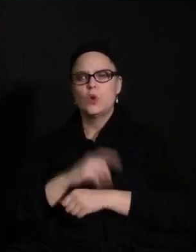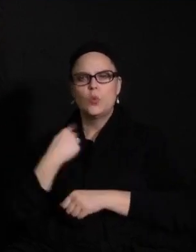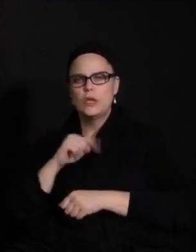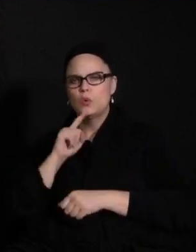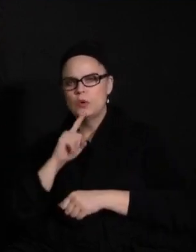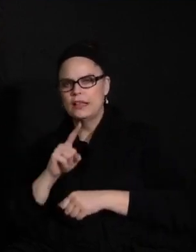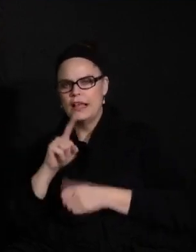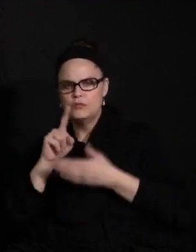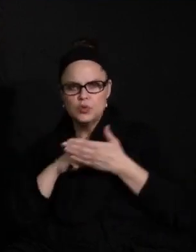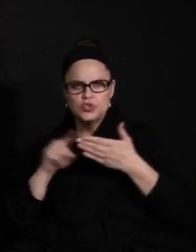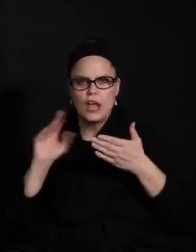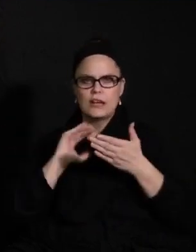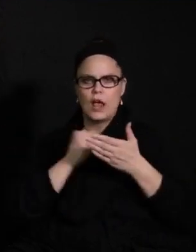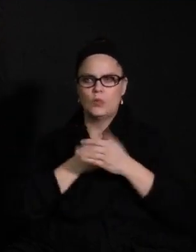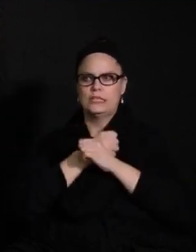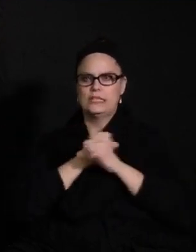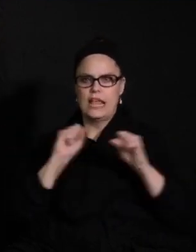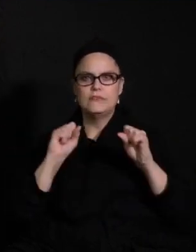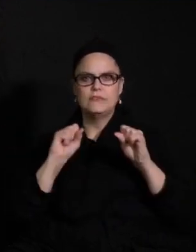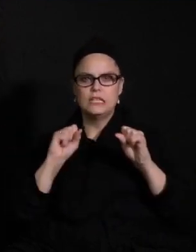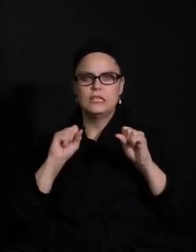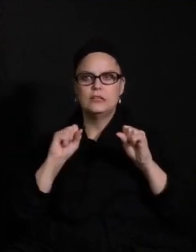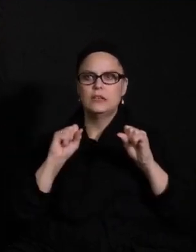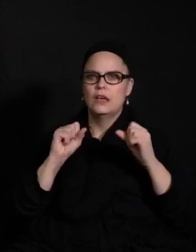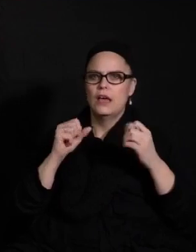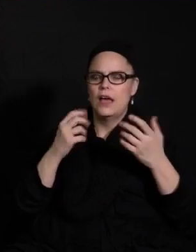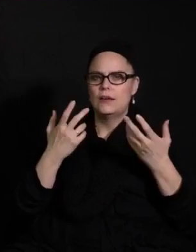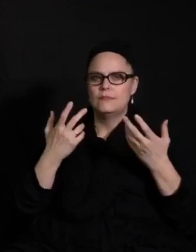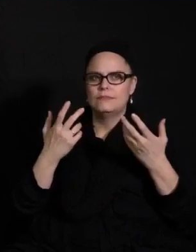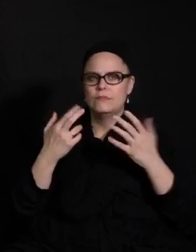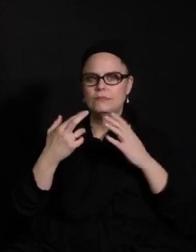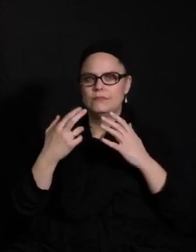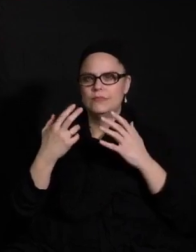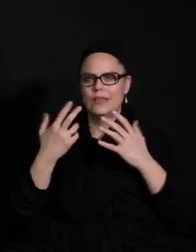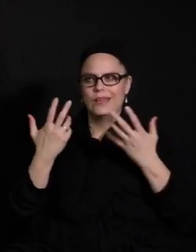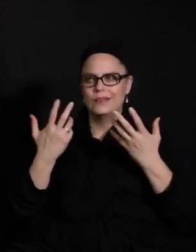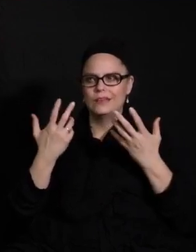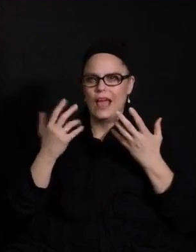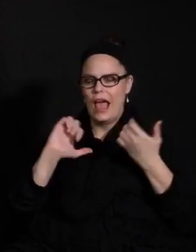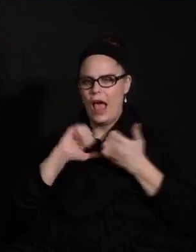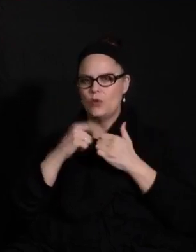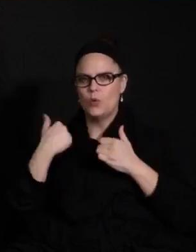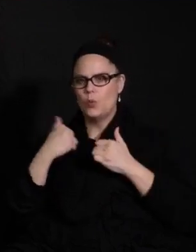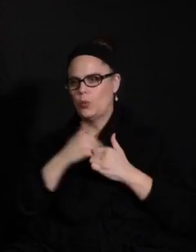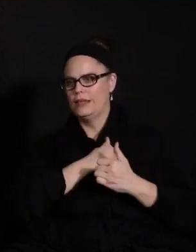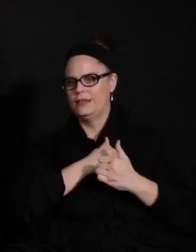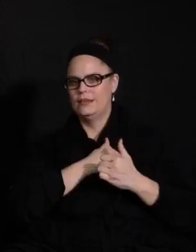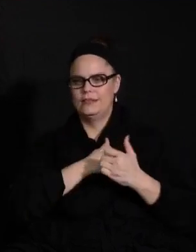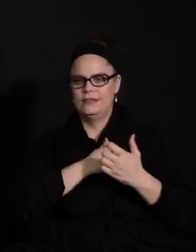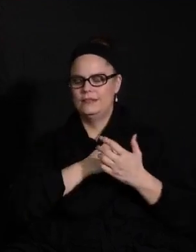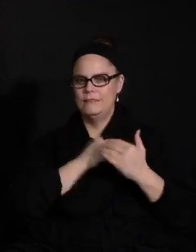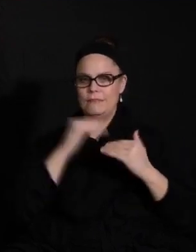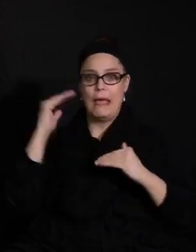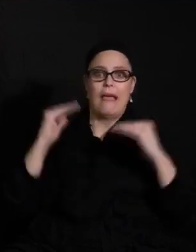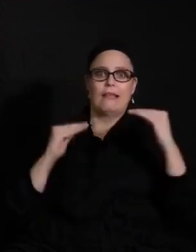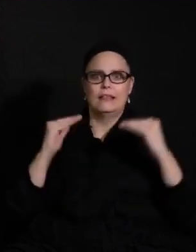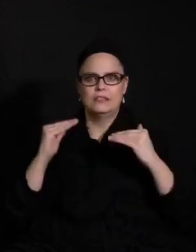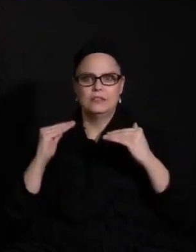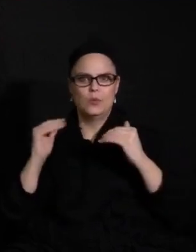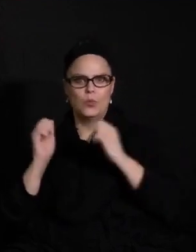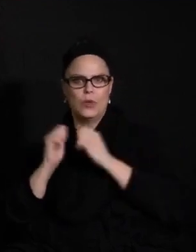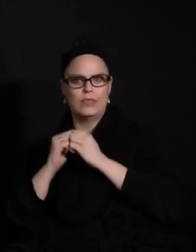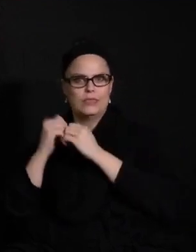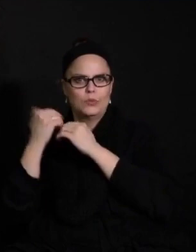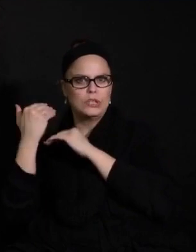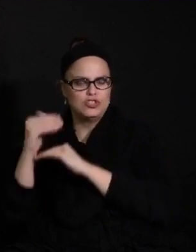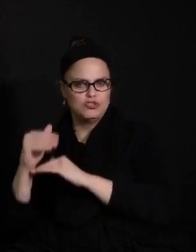the safety measures that we have in place. And how can we balance the safety measures with the restrictive possible restrictions to the programs that we want